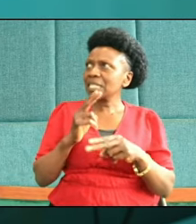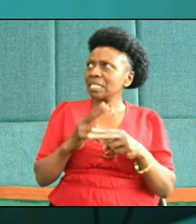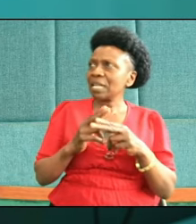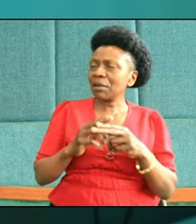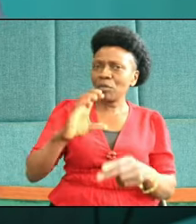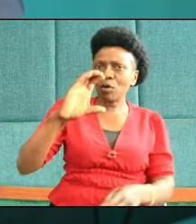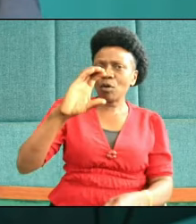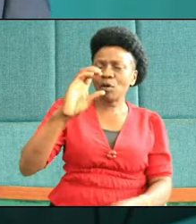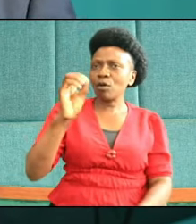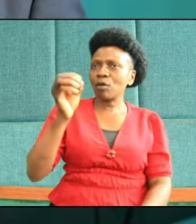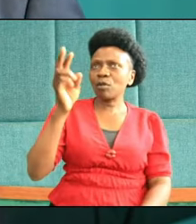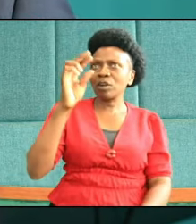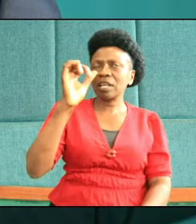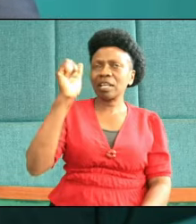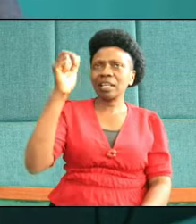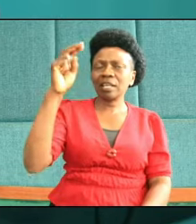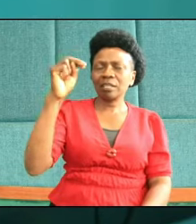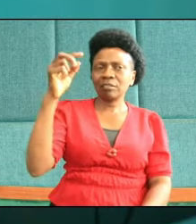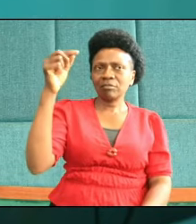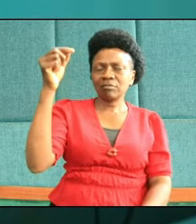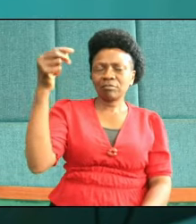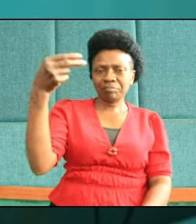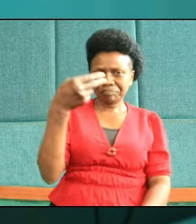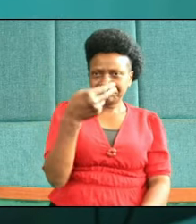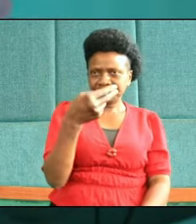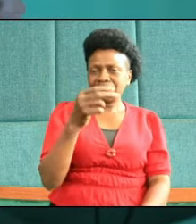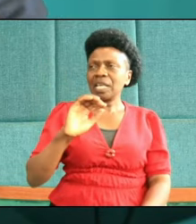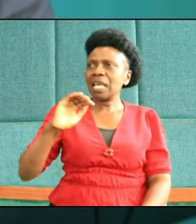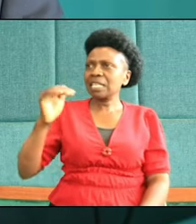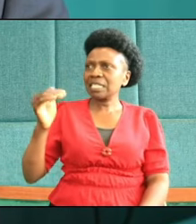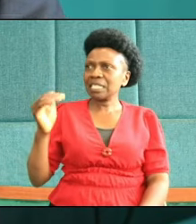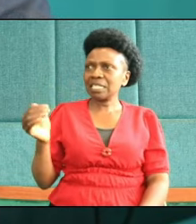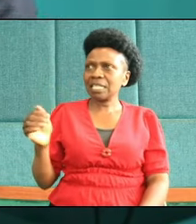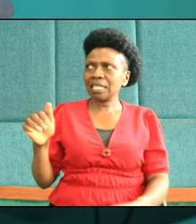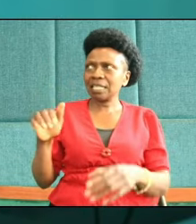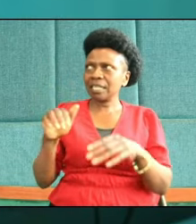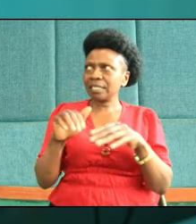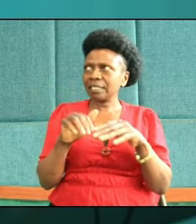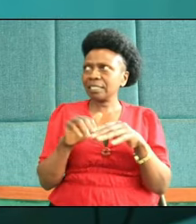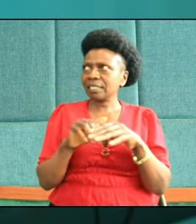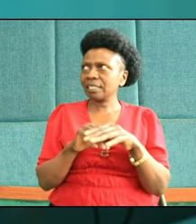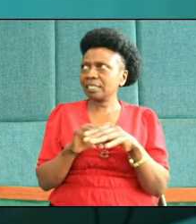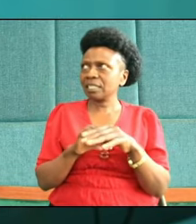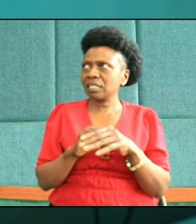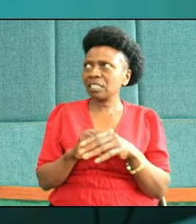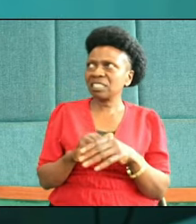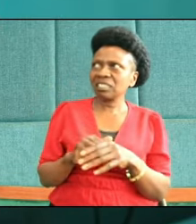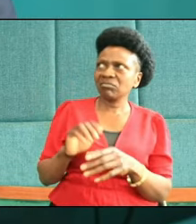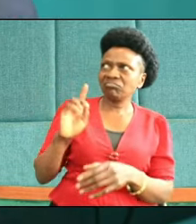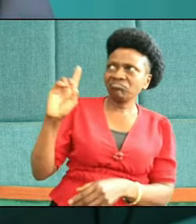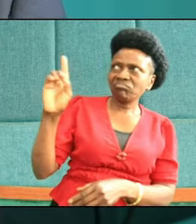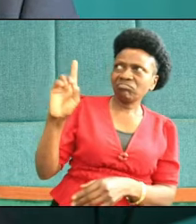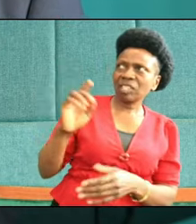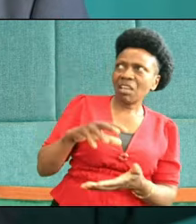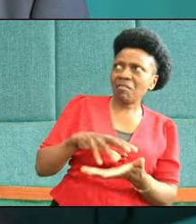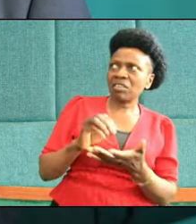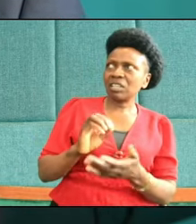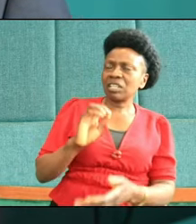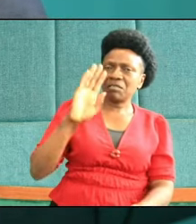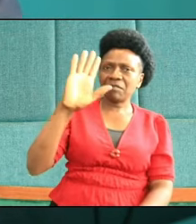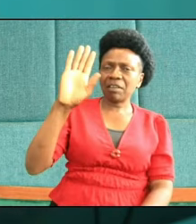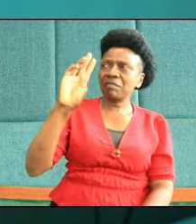Corinth was a city that was founded in and around 550 B.C.